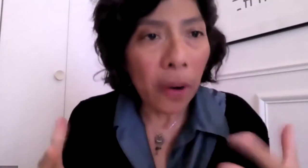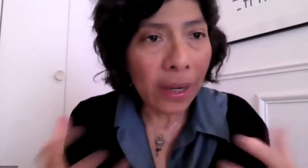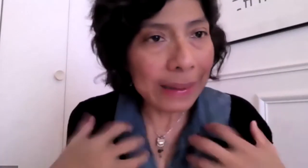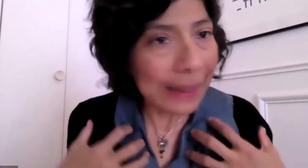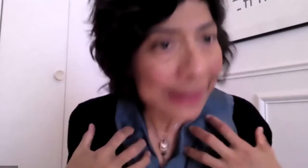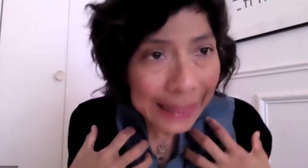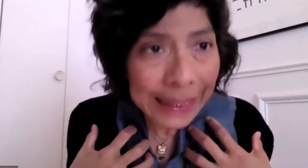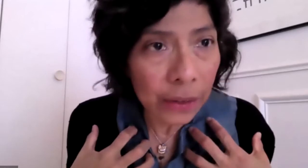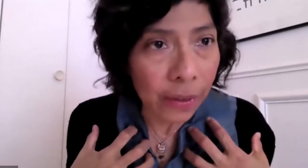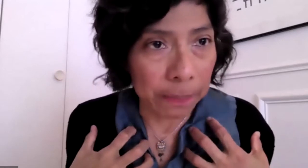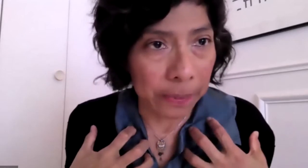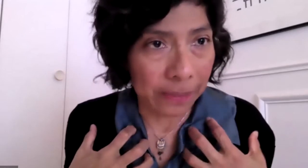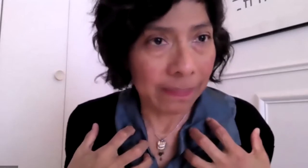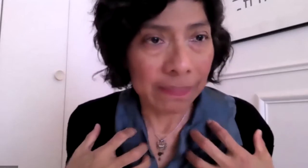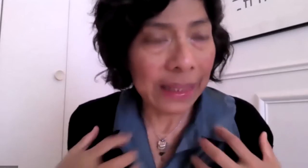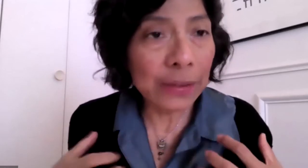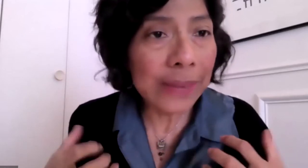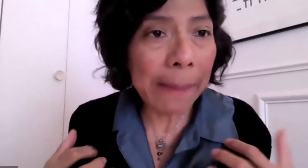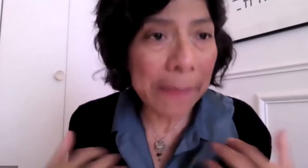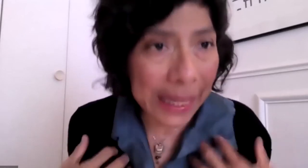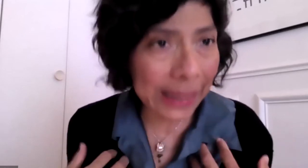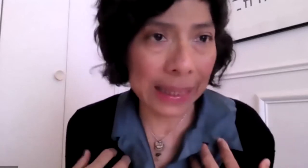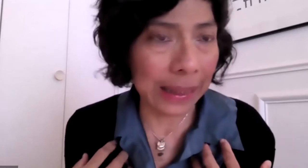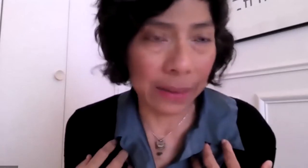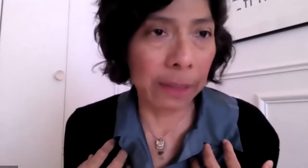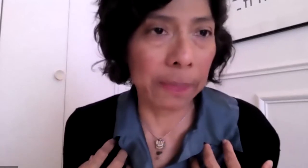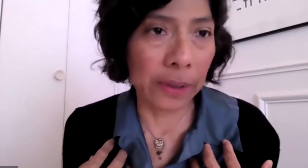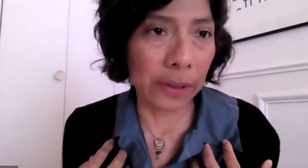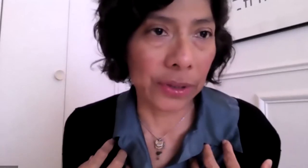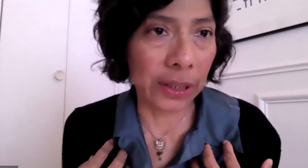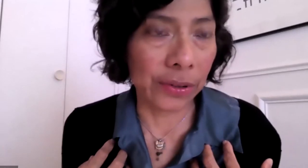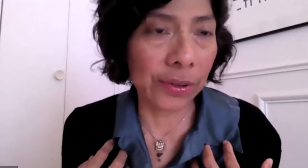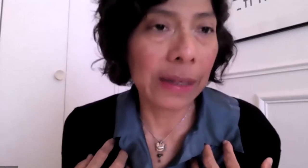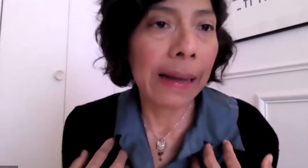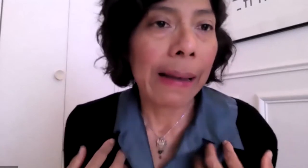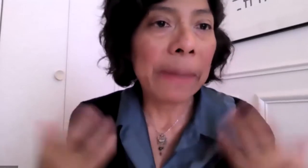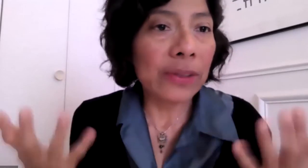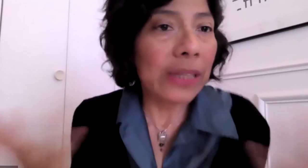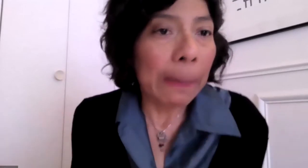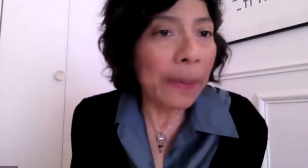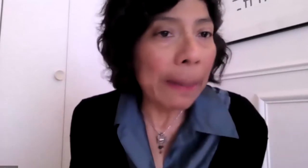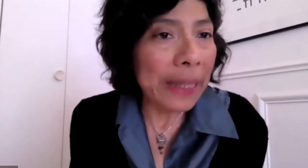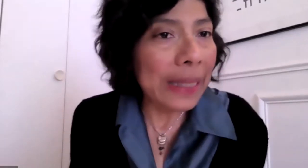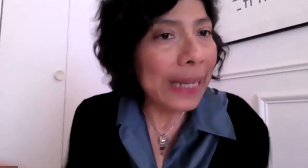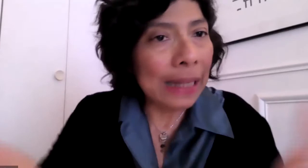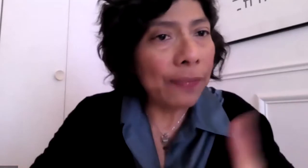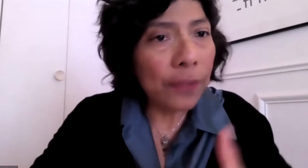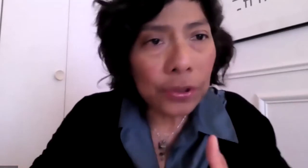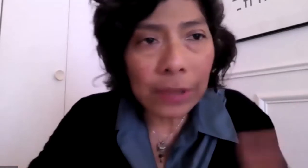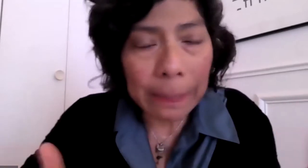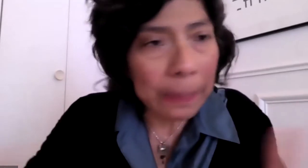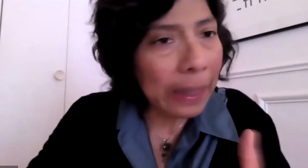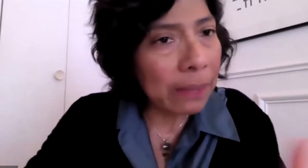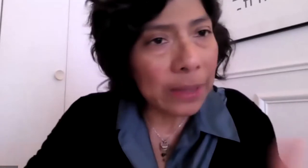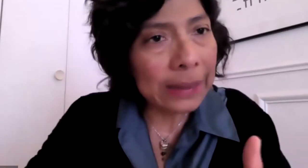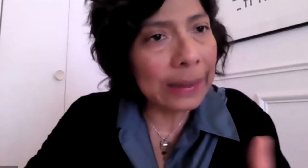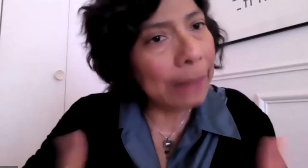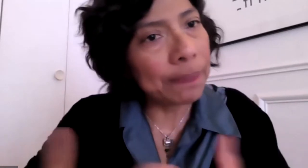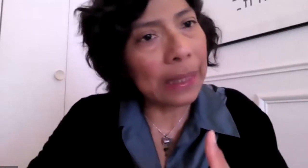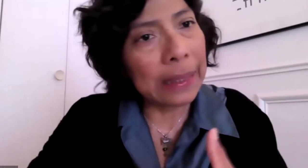is in the body, it's it's a mark like a birthmark.